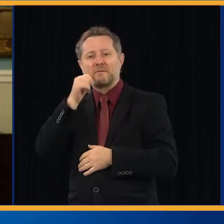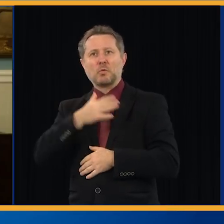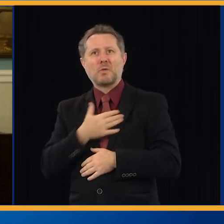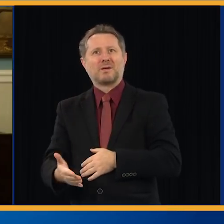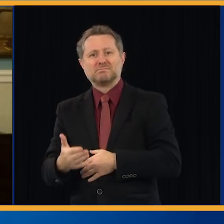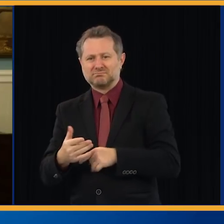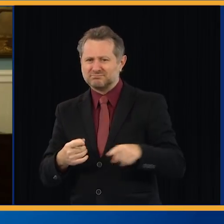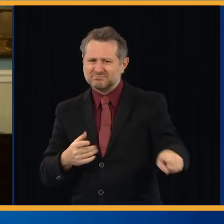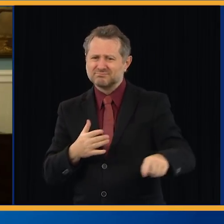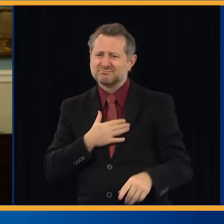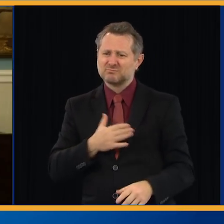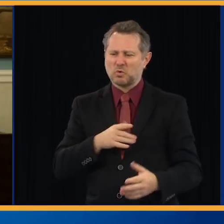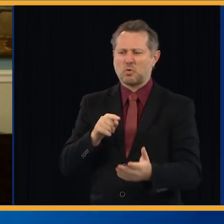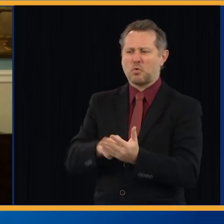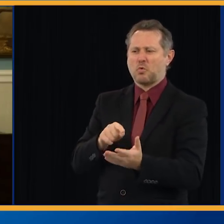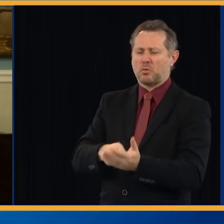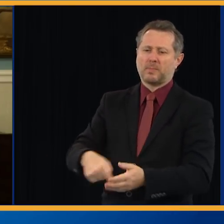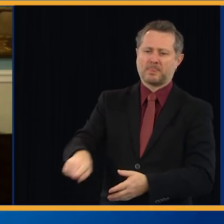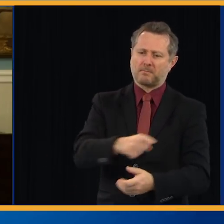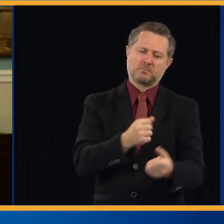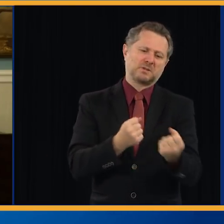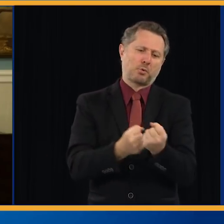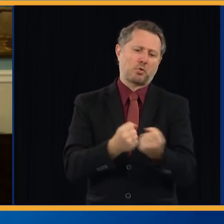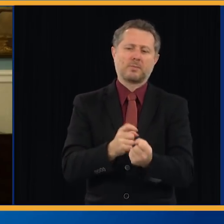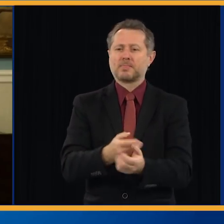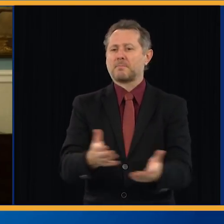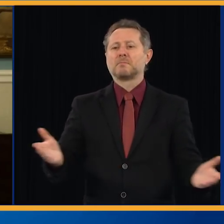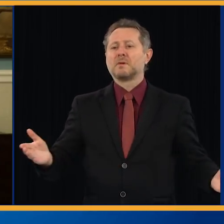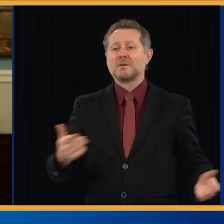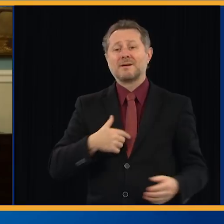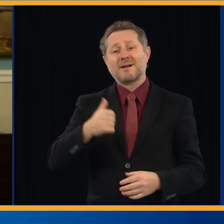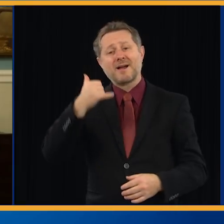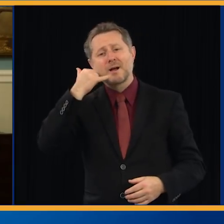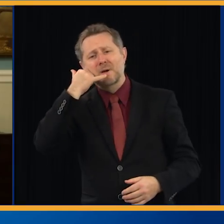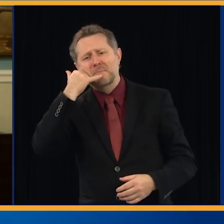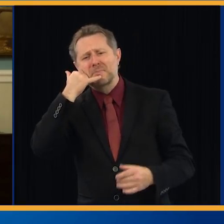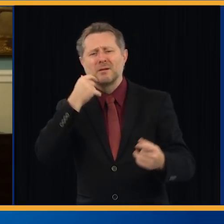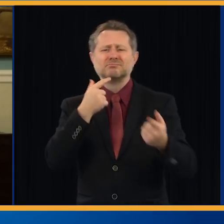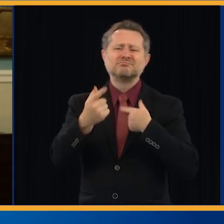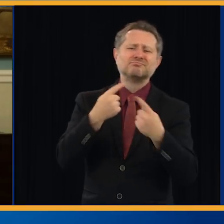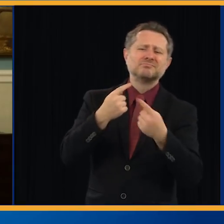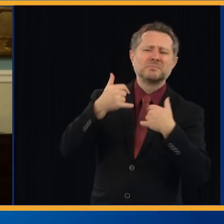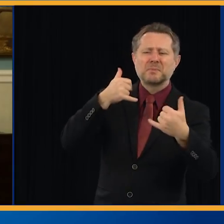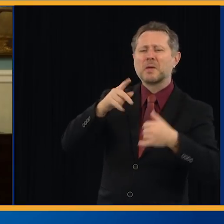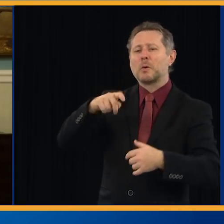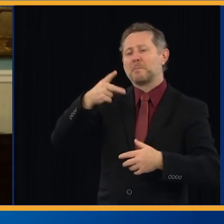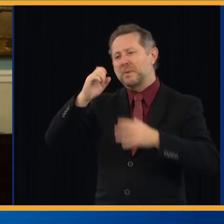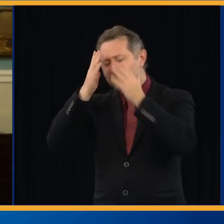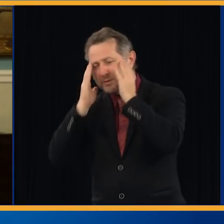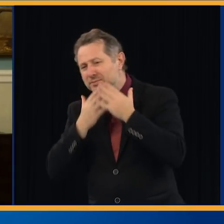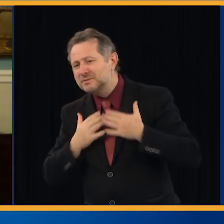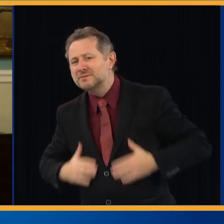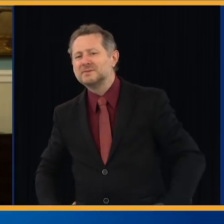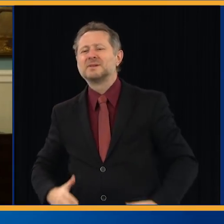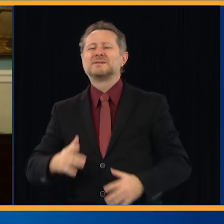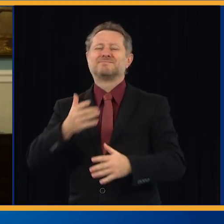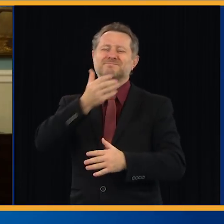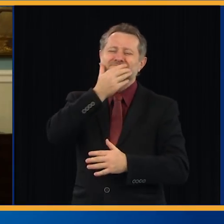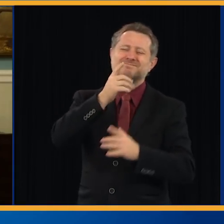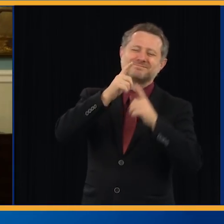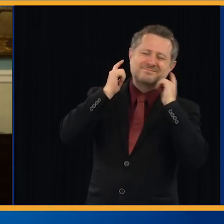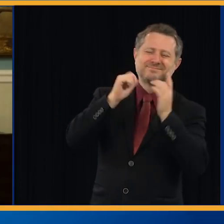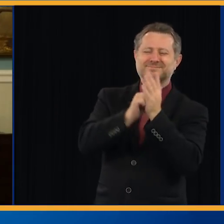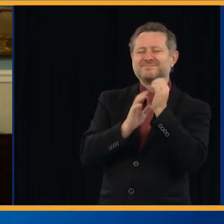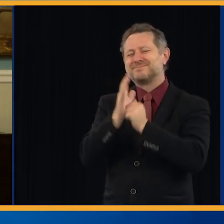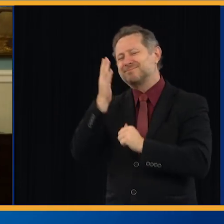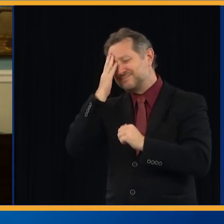them to support them every way possible. You and I have talked many times about the PPEs and the basic protections. But we also owe it to them to